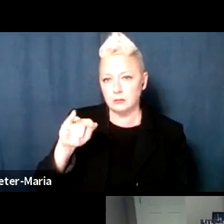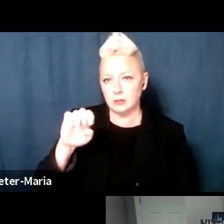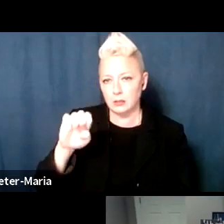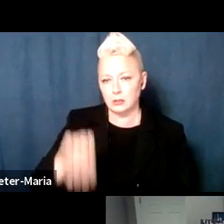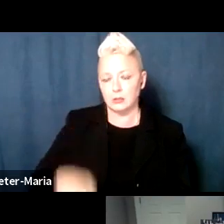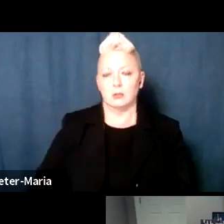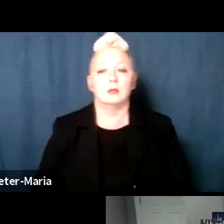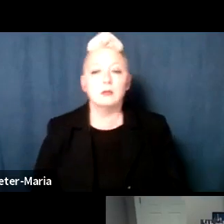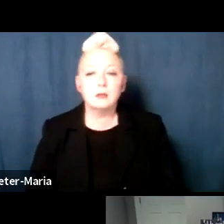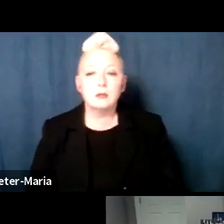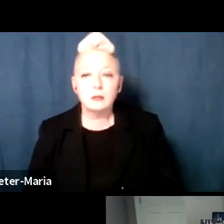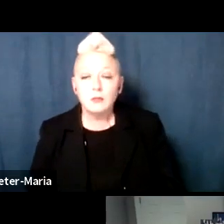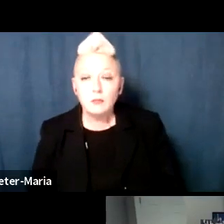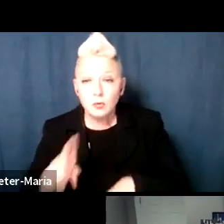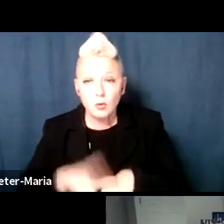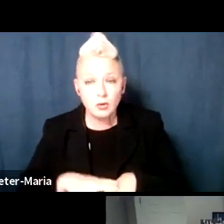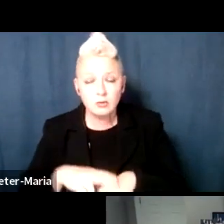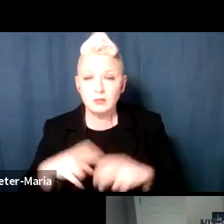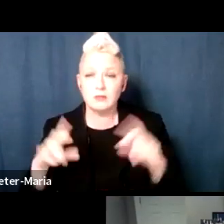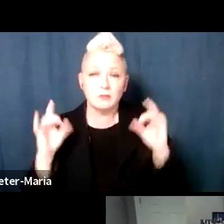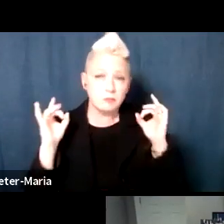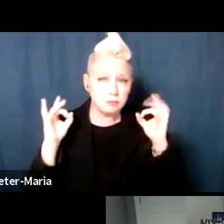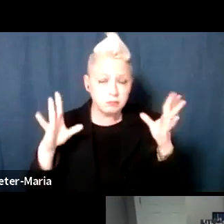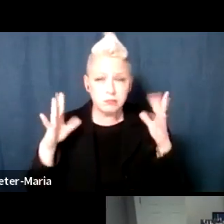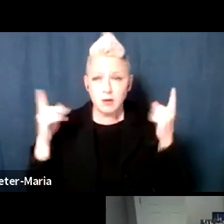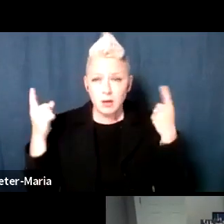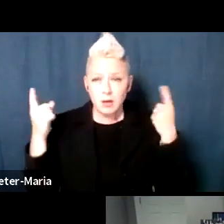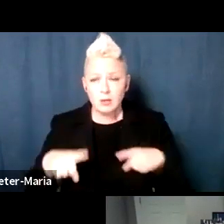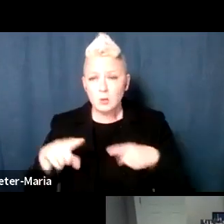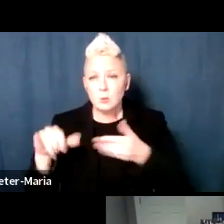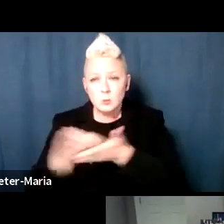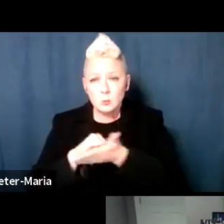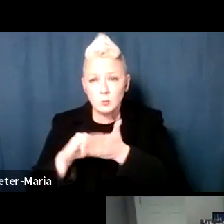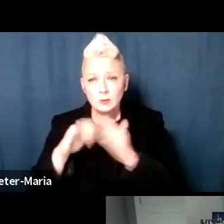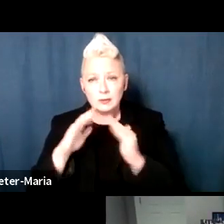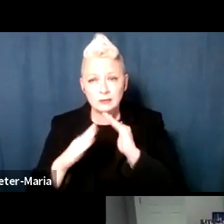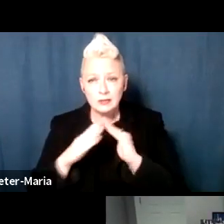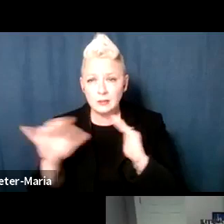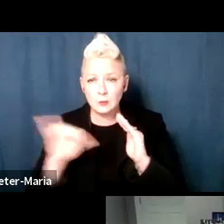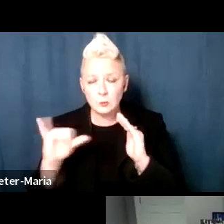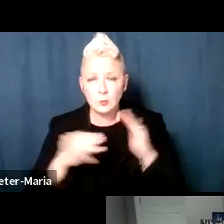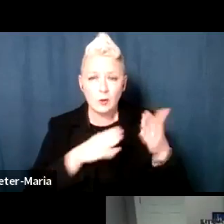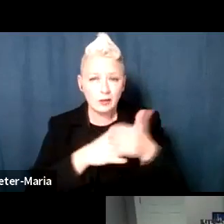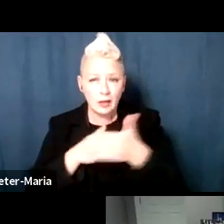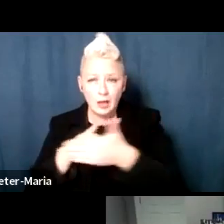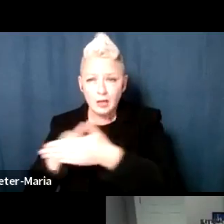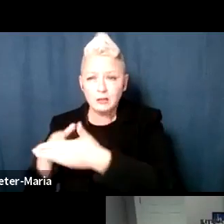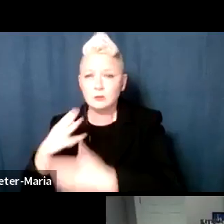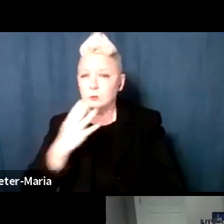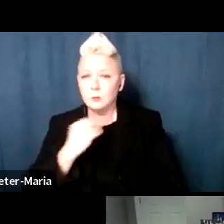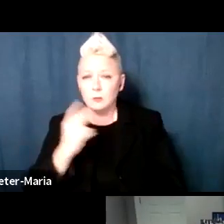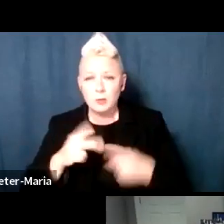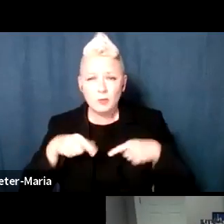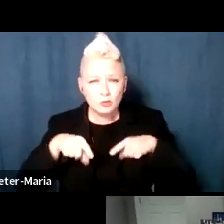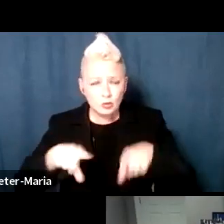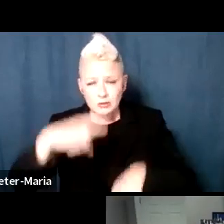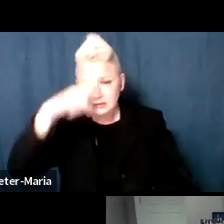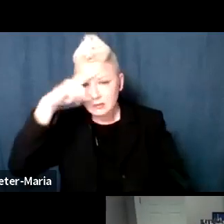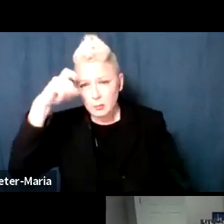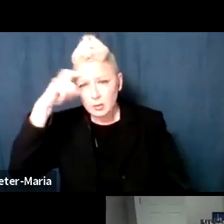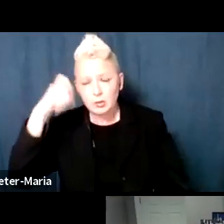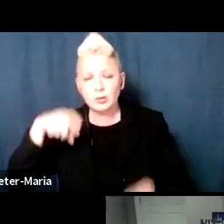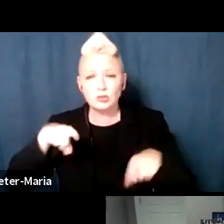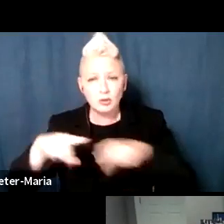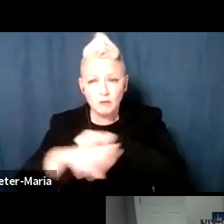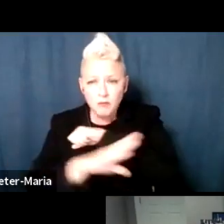were very threatening incidents in New York City against Jews through the summer and the